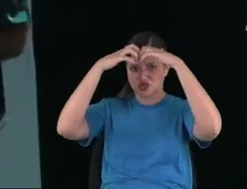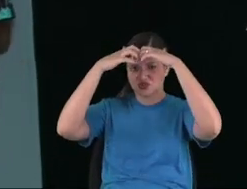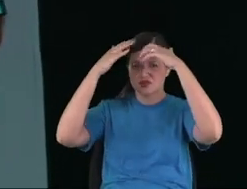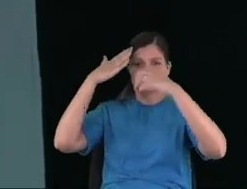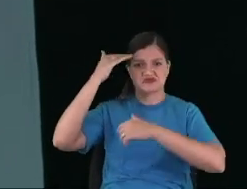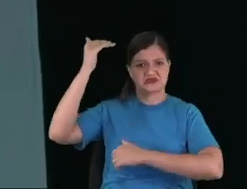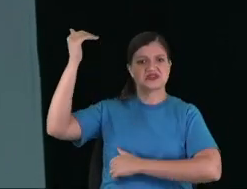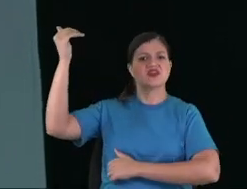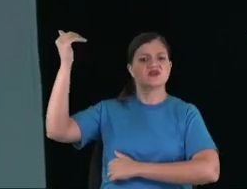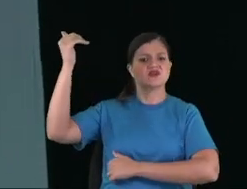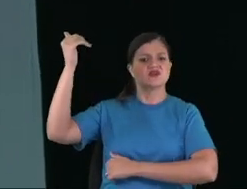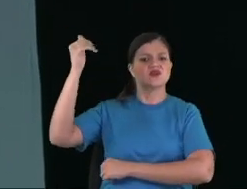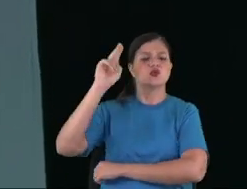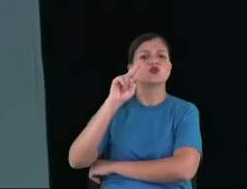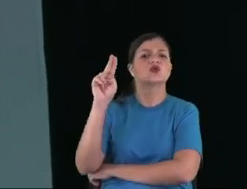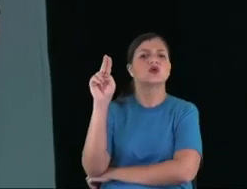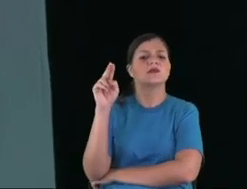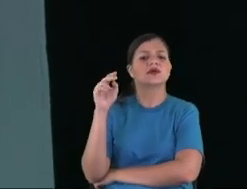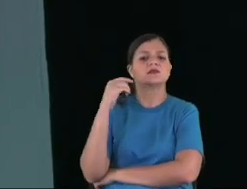doctor,